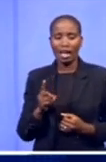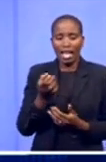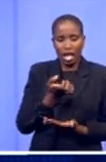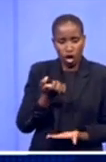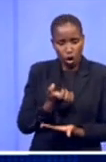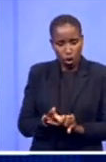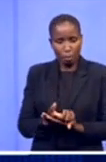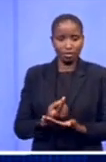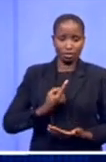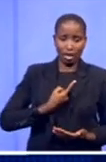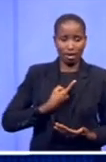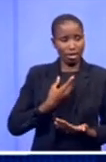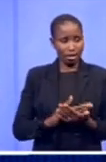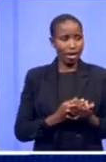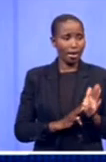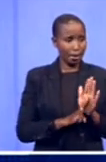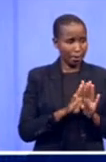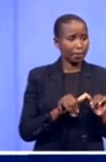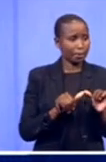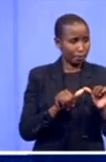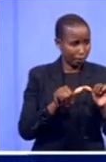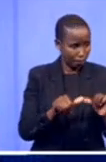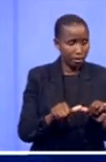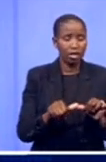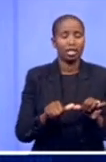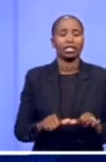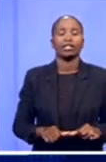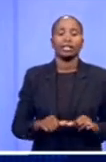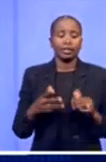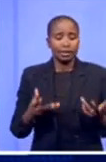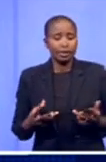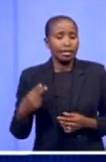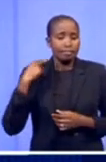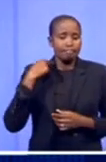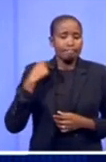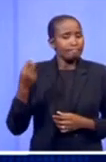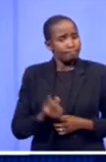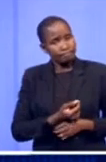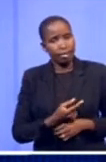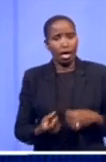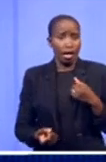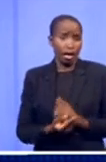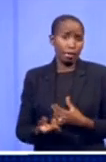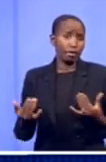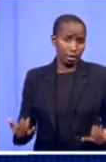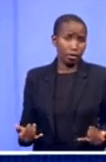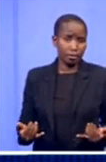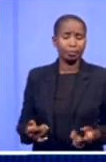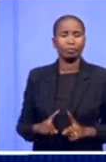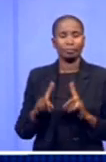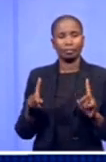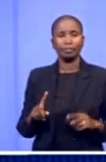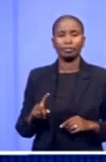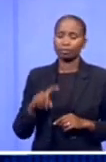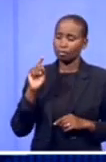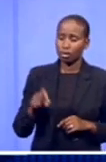It is unfortunate that this is happening at this stage, but we have to constantly be aware of